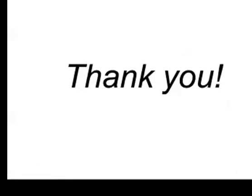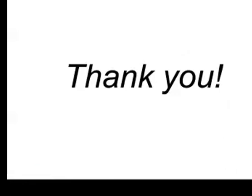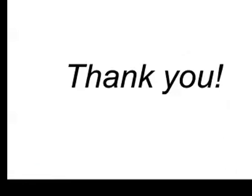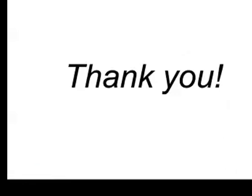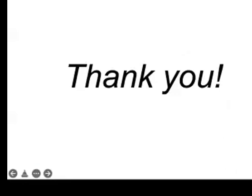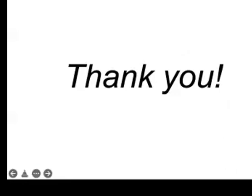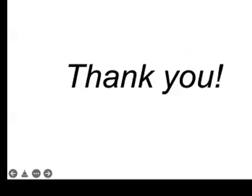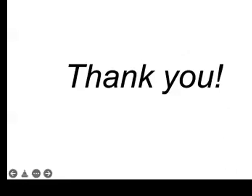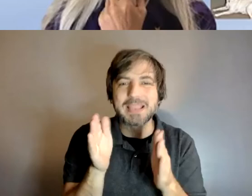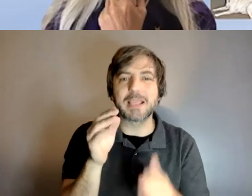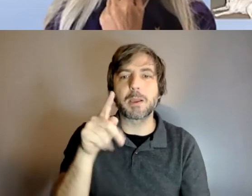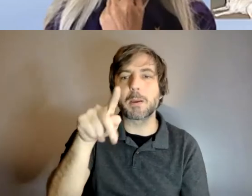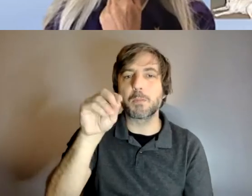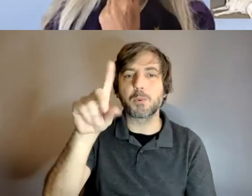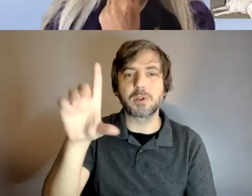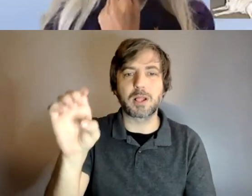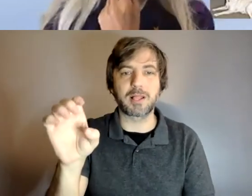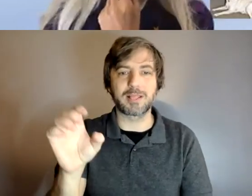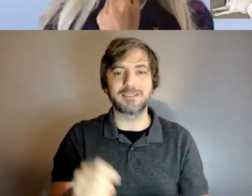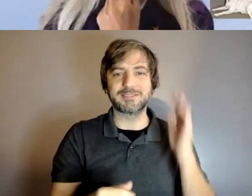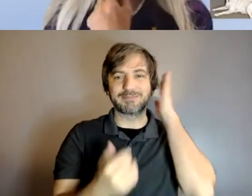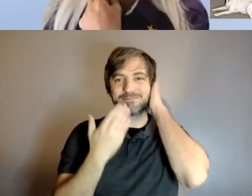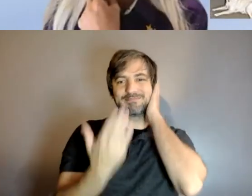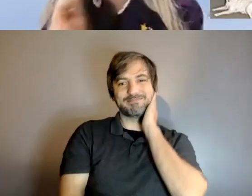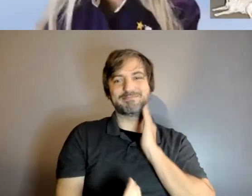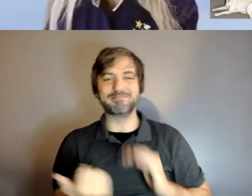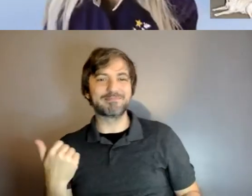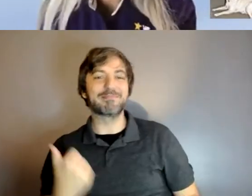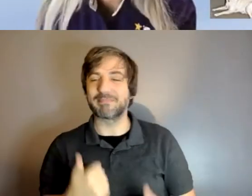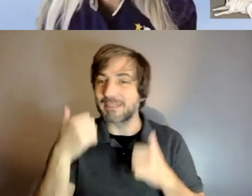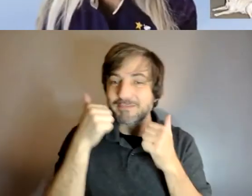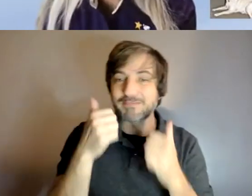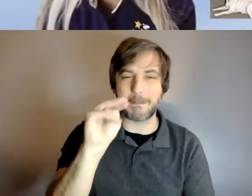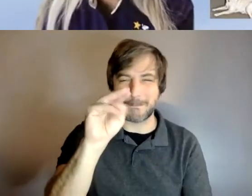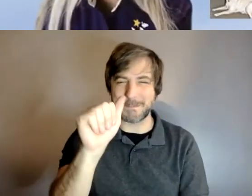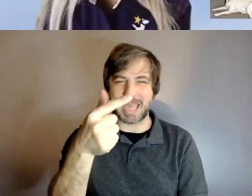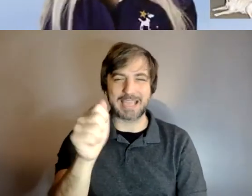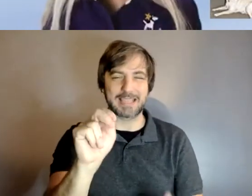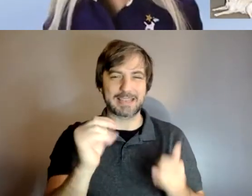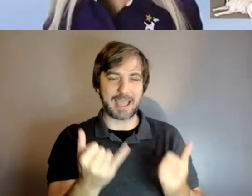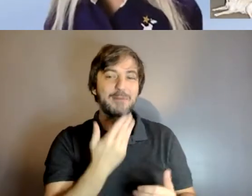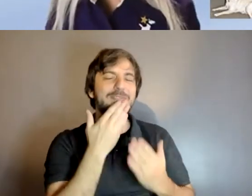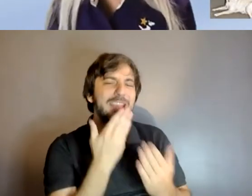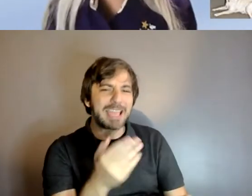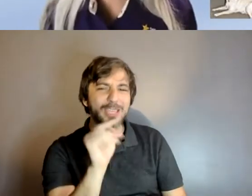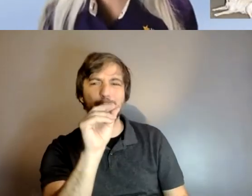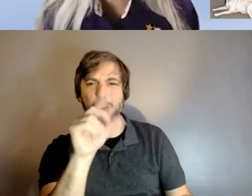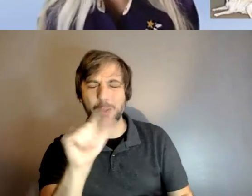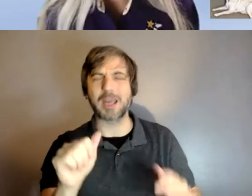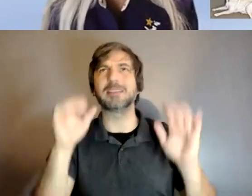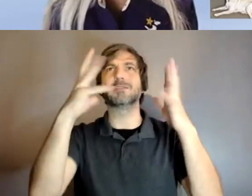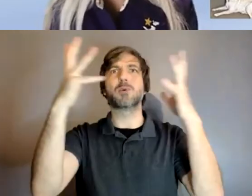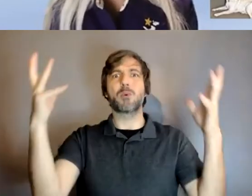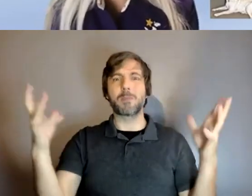thank you but let me stop this right thank you nola there's so much great information in there and i think